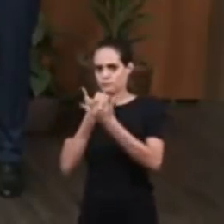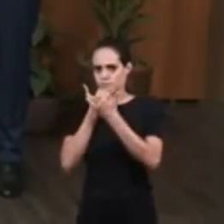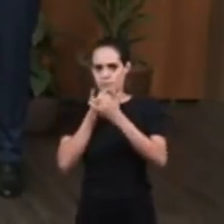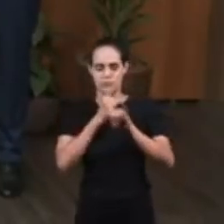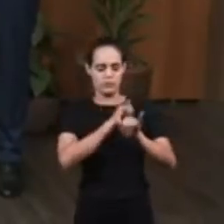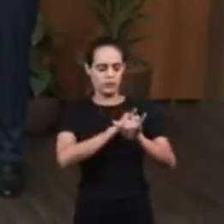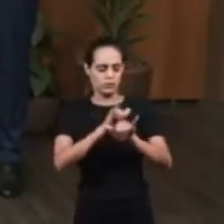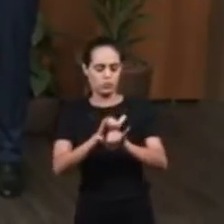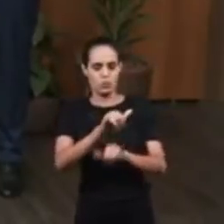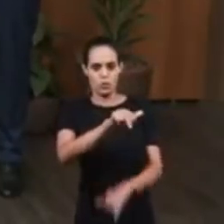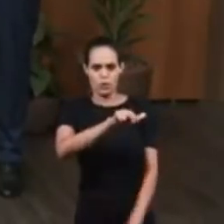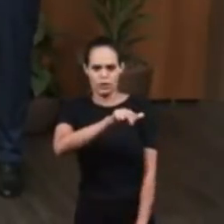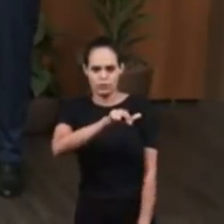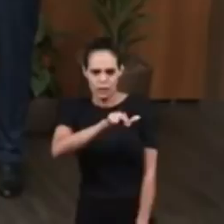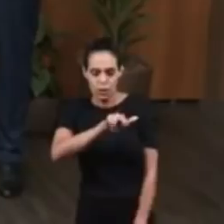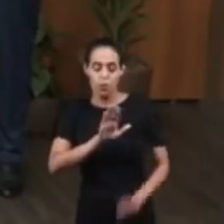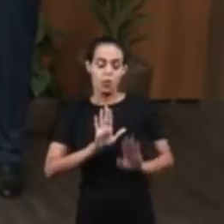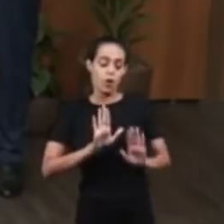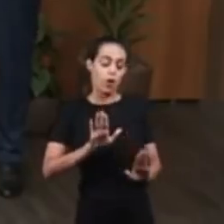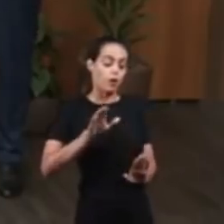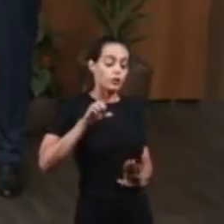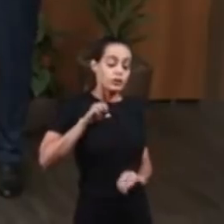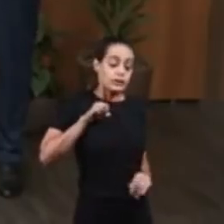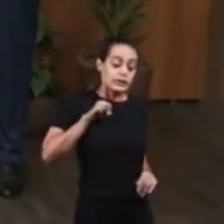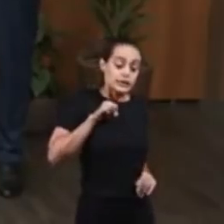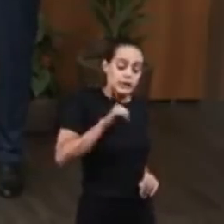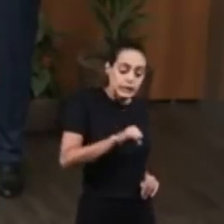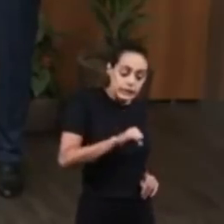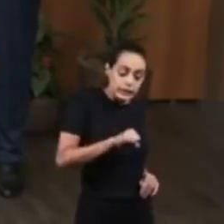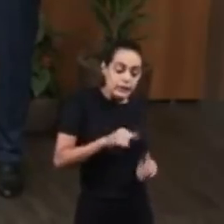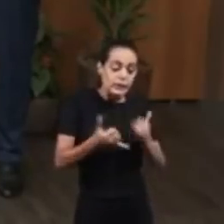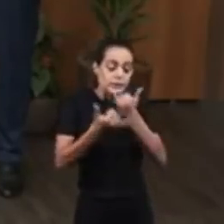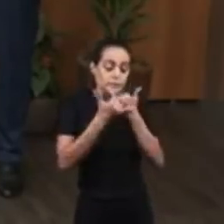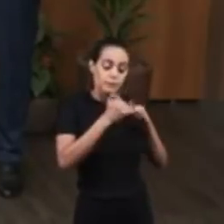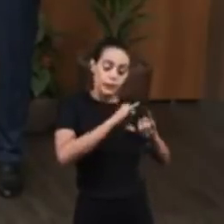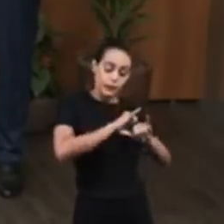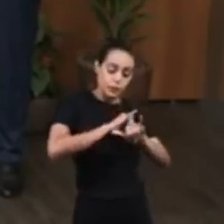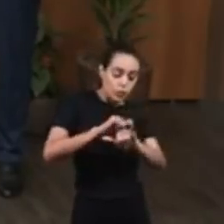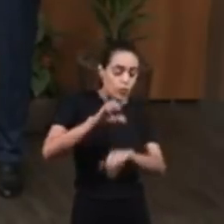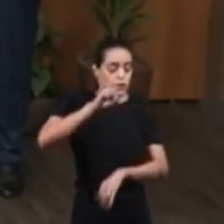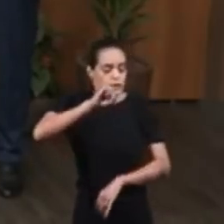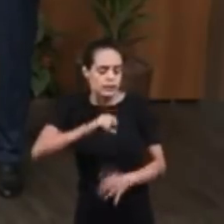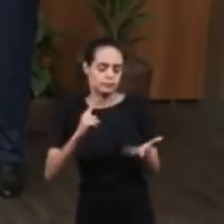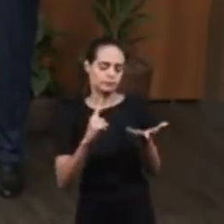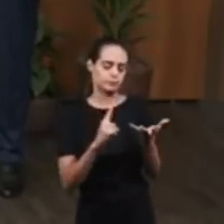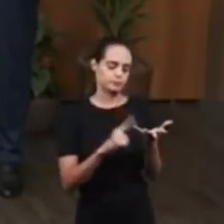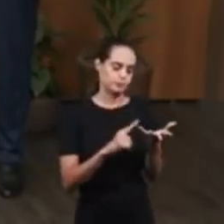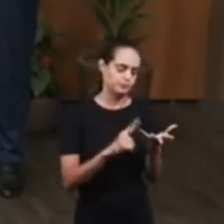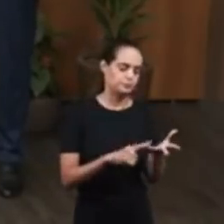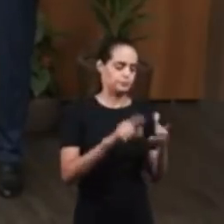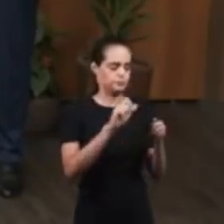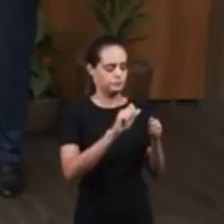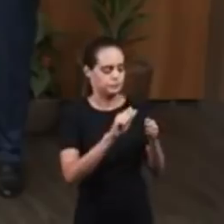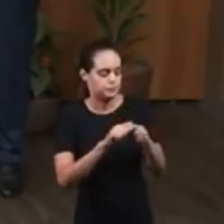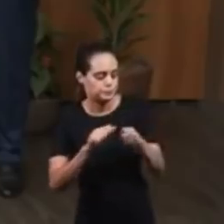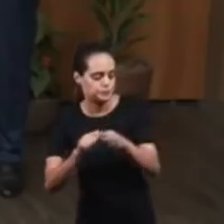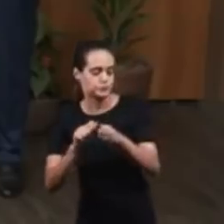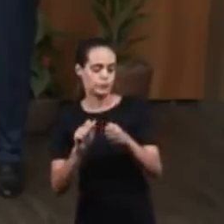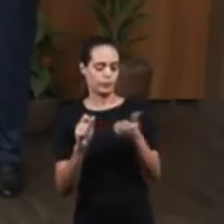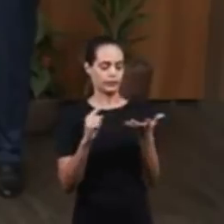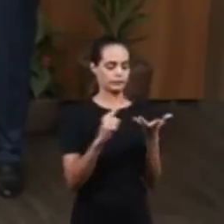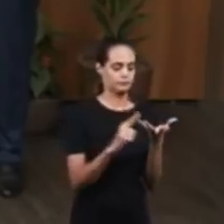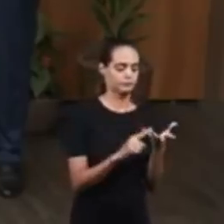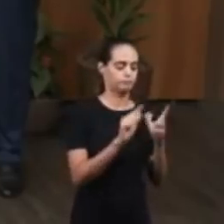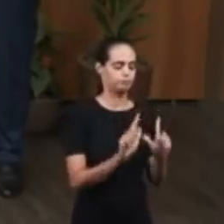brothers, he did not impose any conditions to forgive them. He did not say, I'll forgive you if